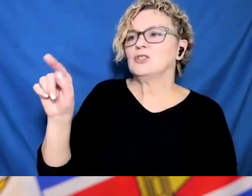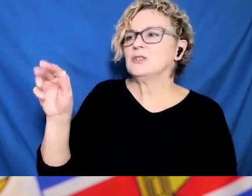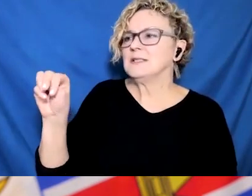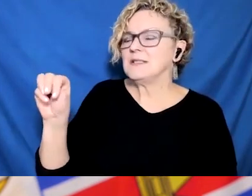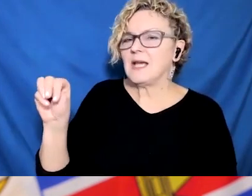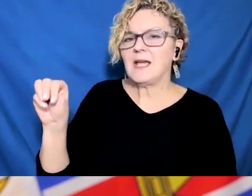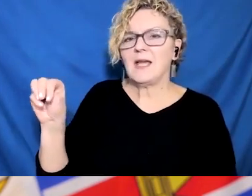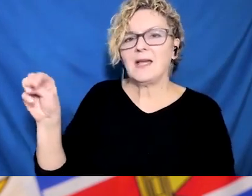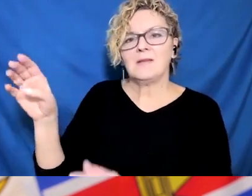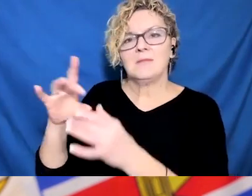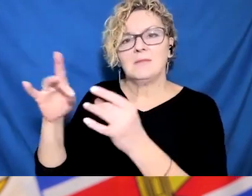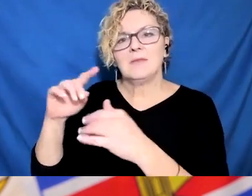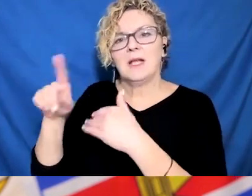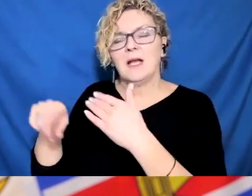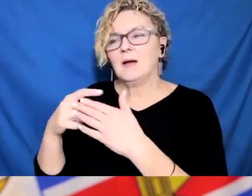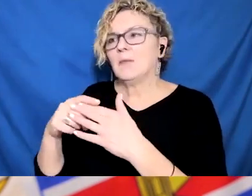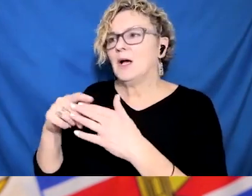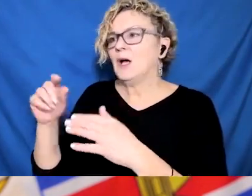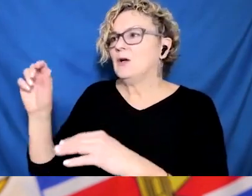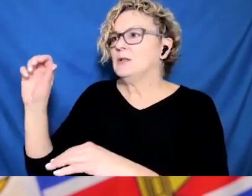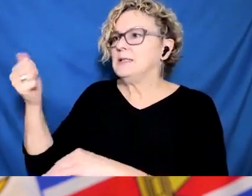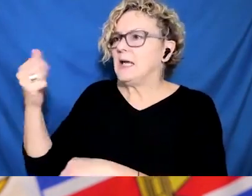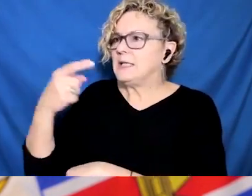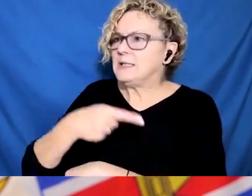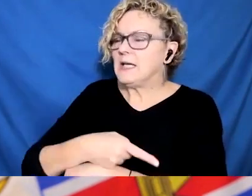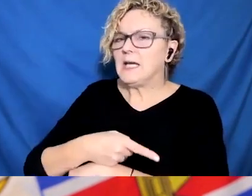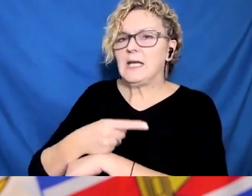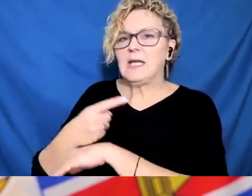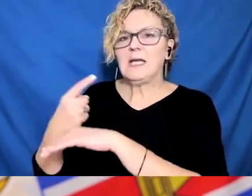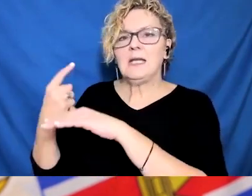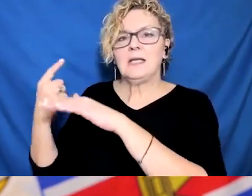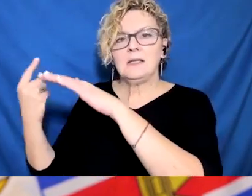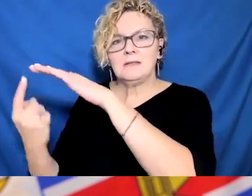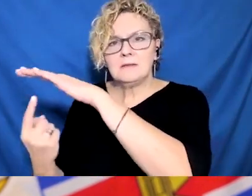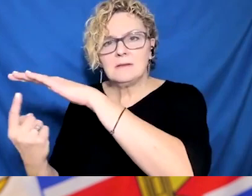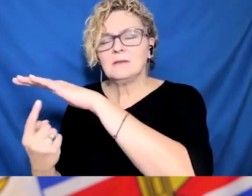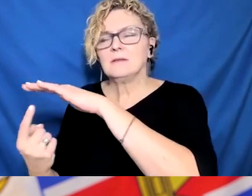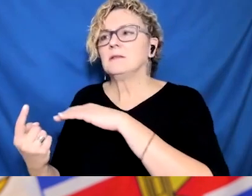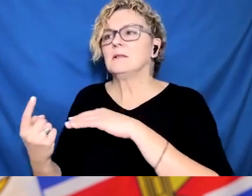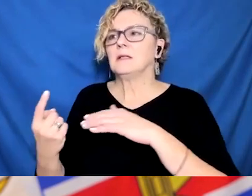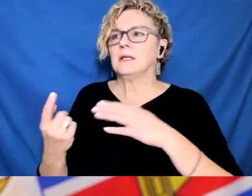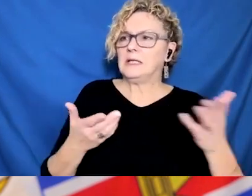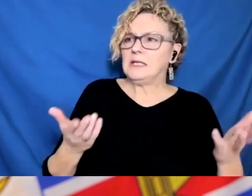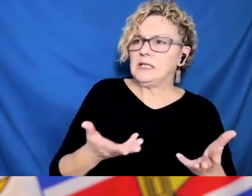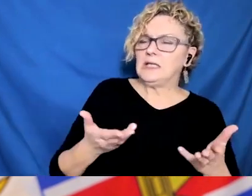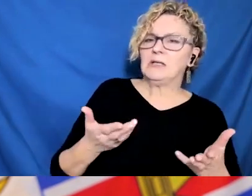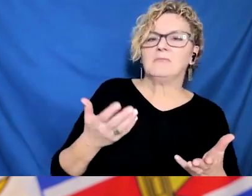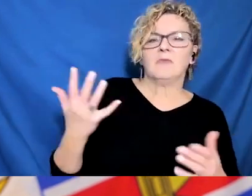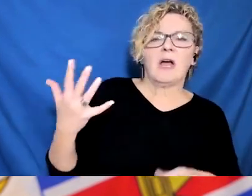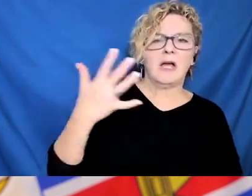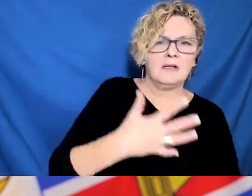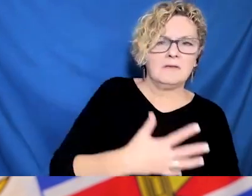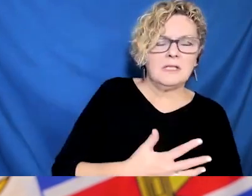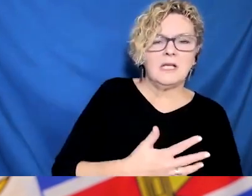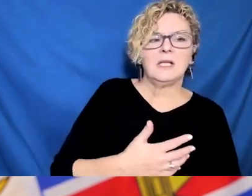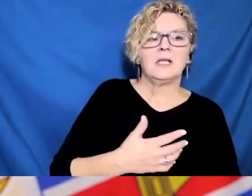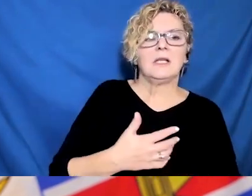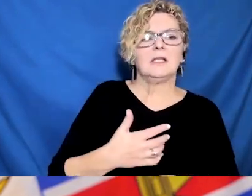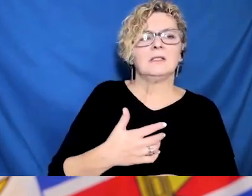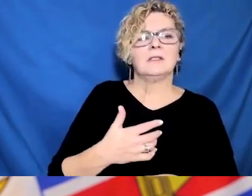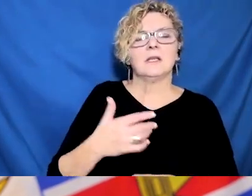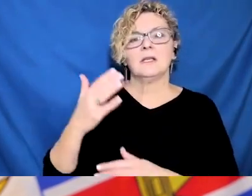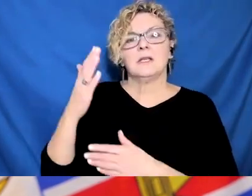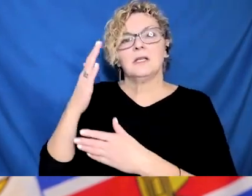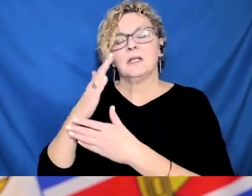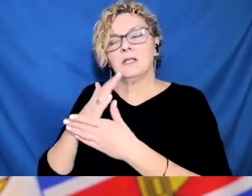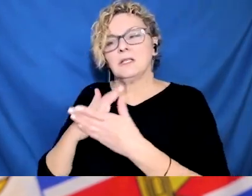And I will say that there is consistency across most of what we're doing across the country. And yes, some people are taking,